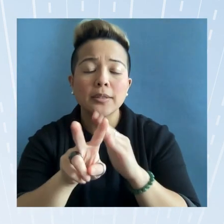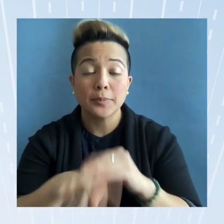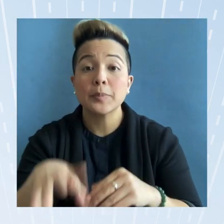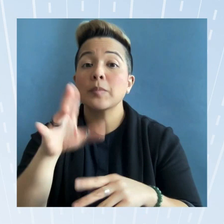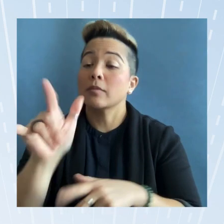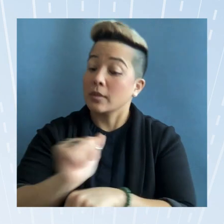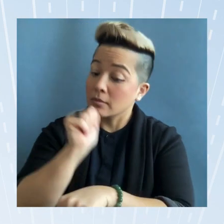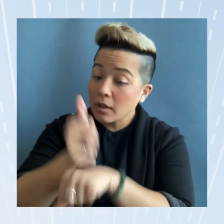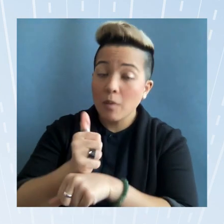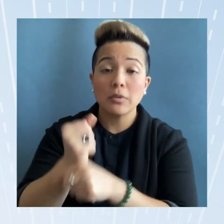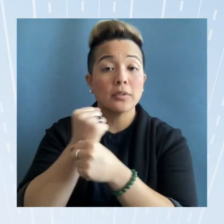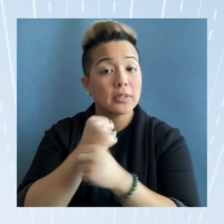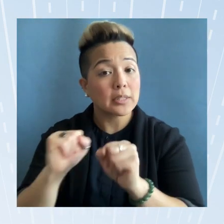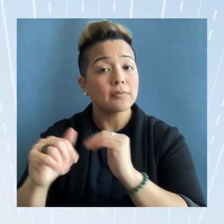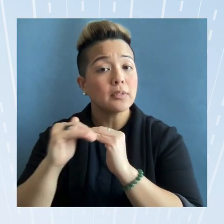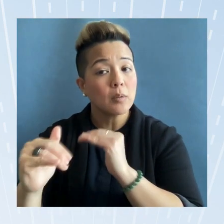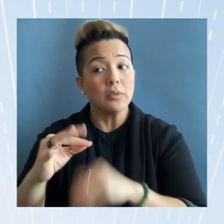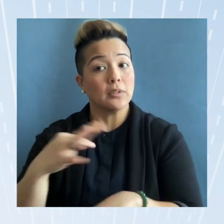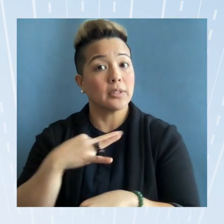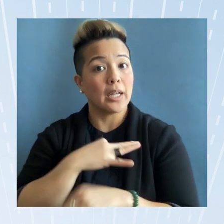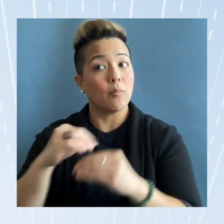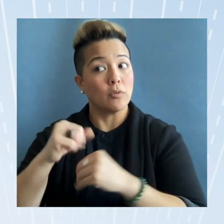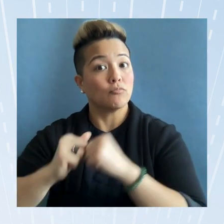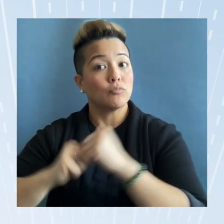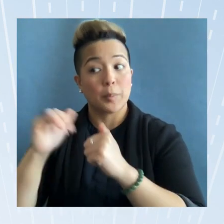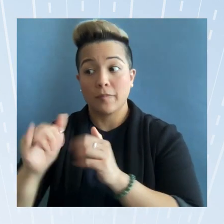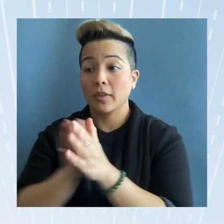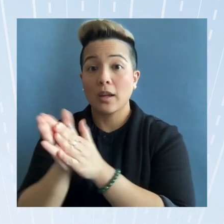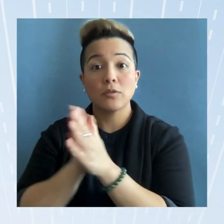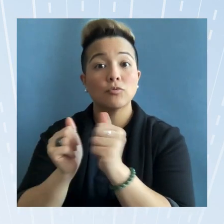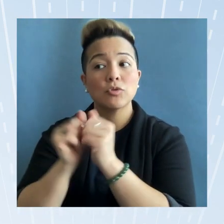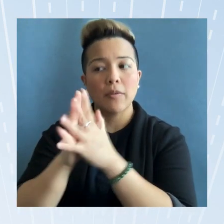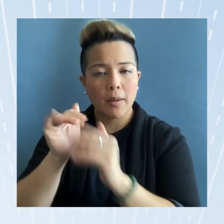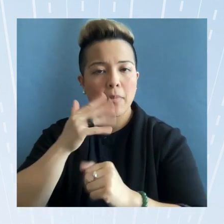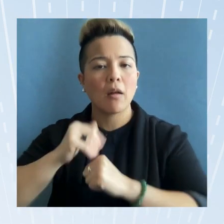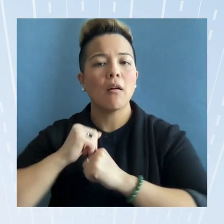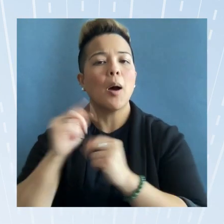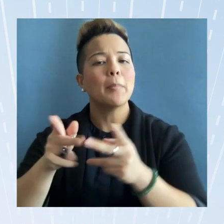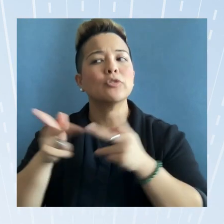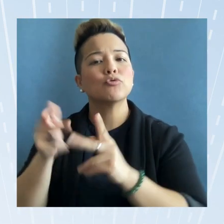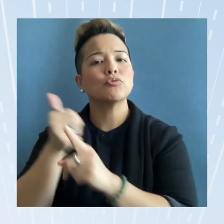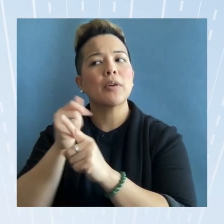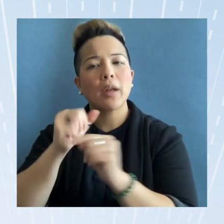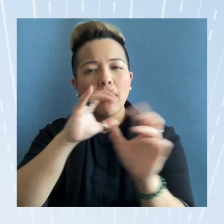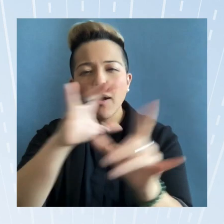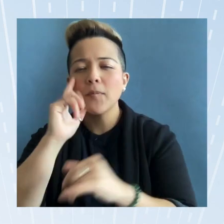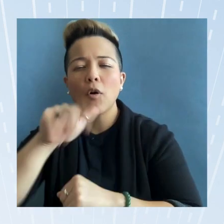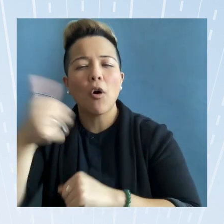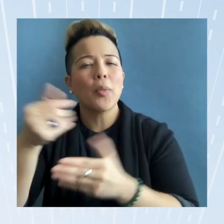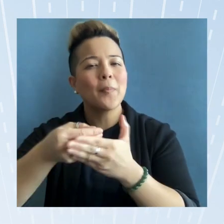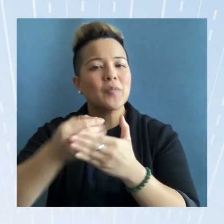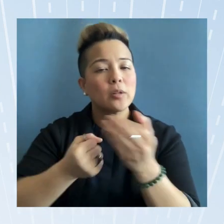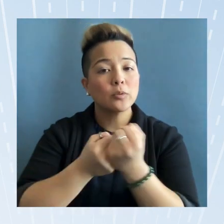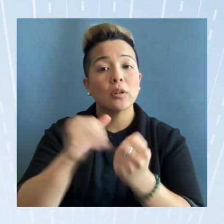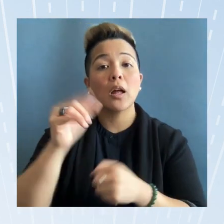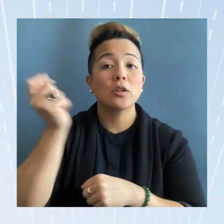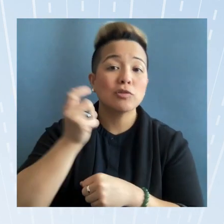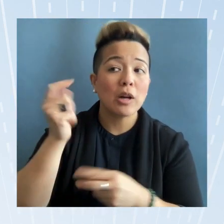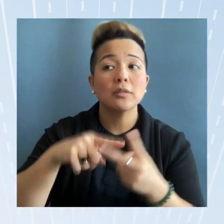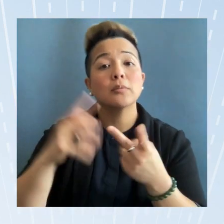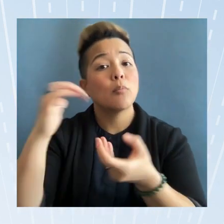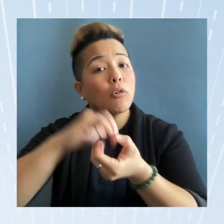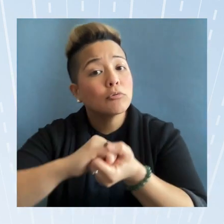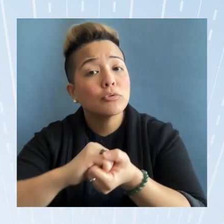a stable staffing structure the initiative could better position itself to seek out other funding sources such as grants and partnerships